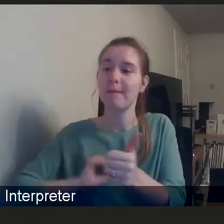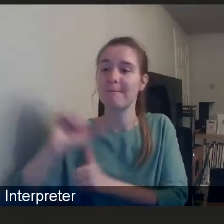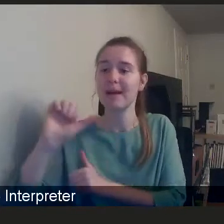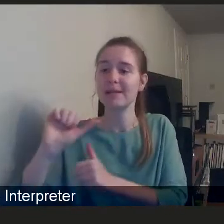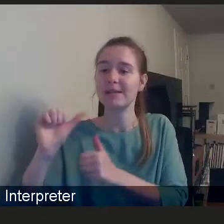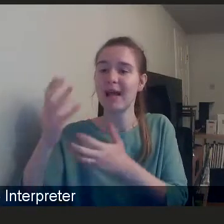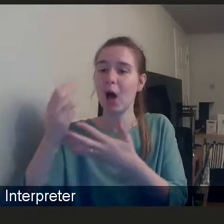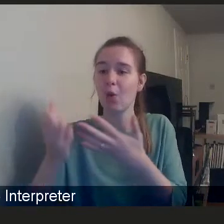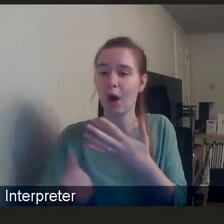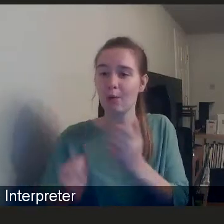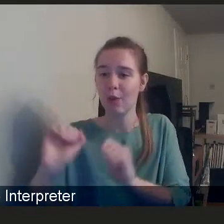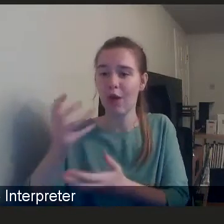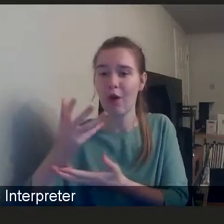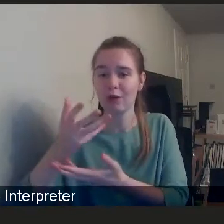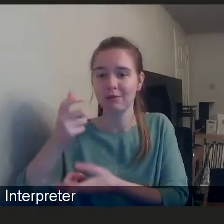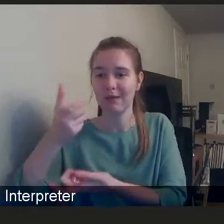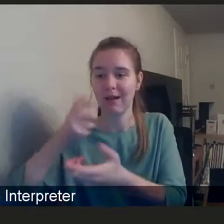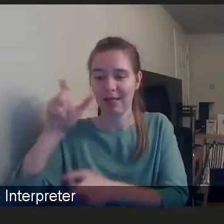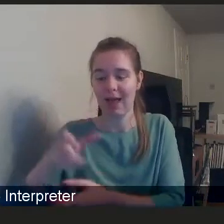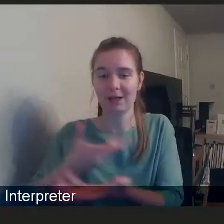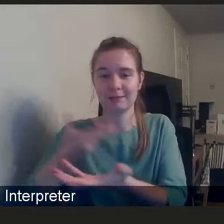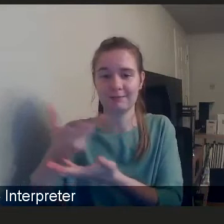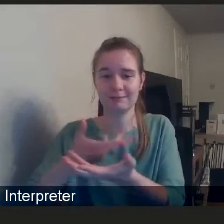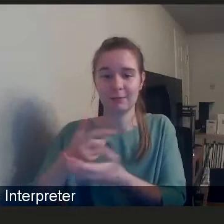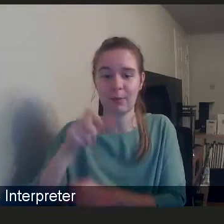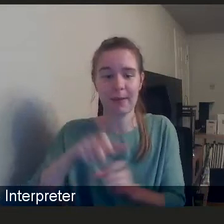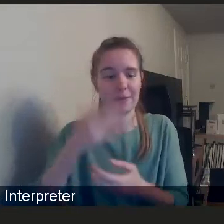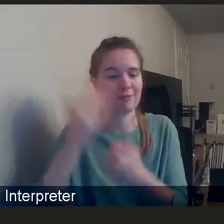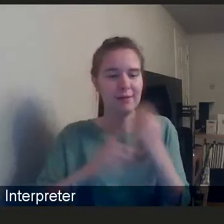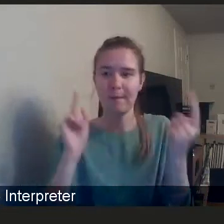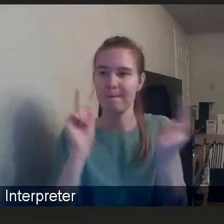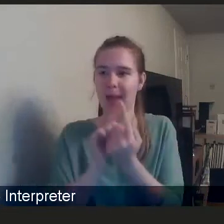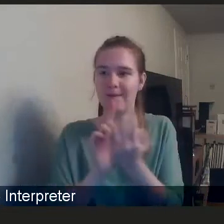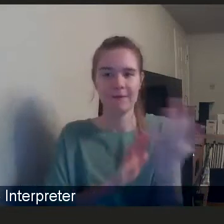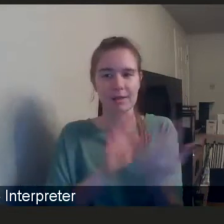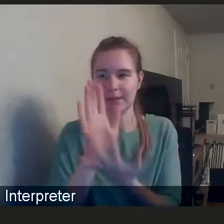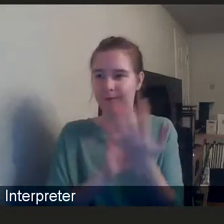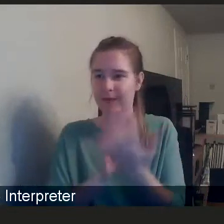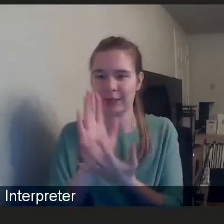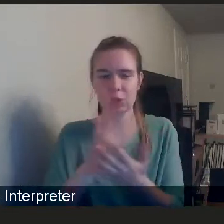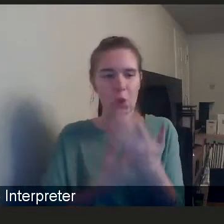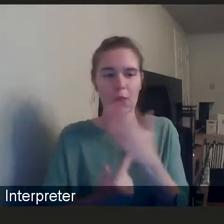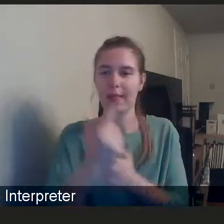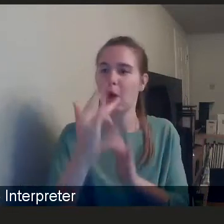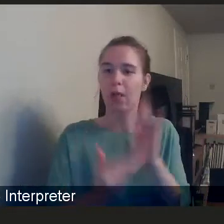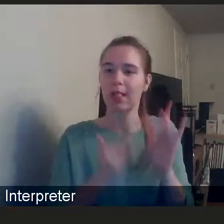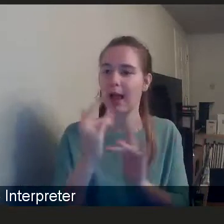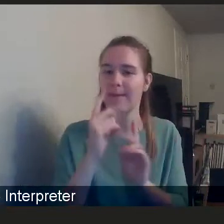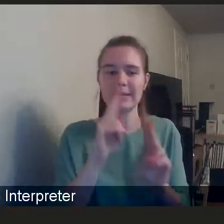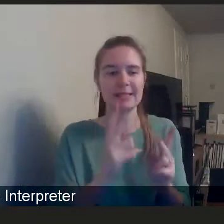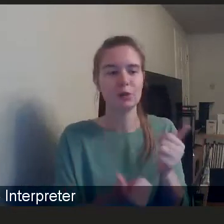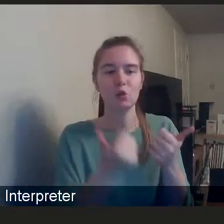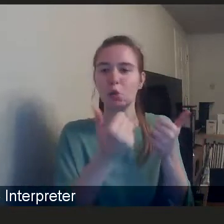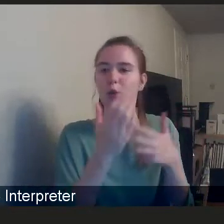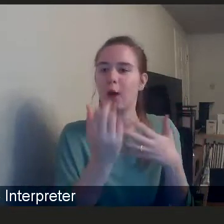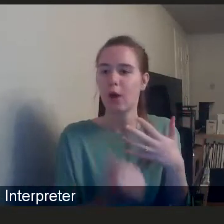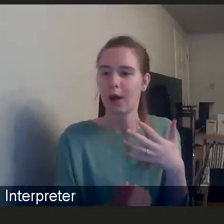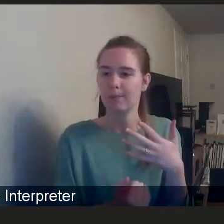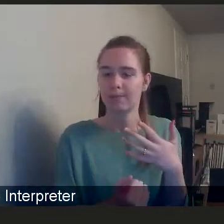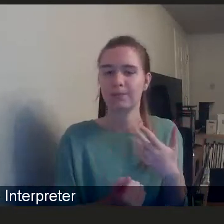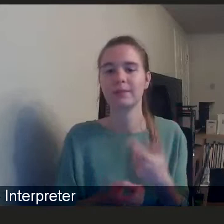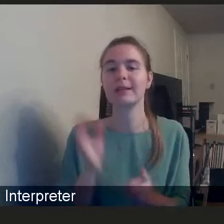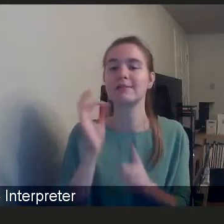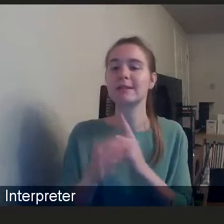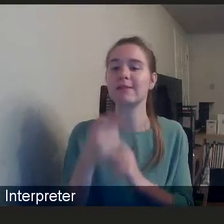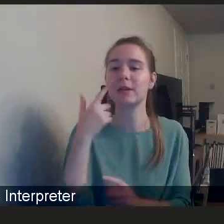has with her clients are with people who she has never met, and, and specifically for young people, we are